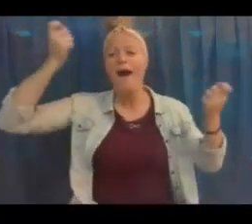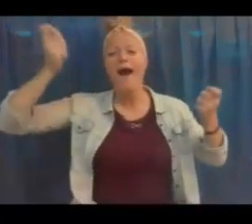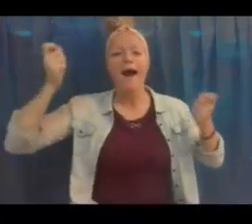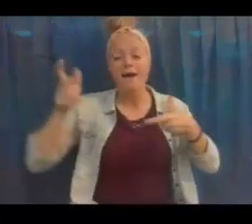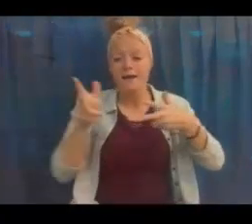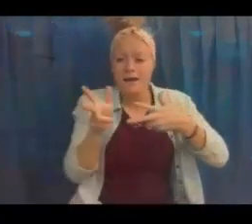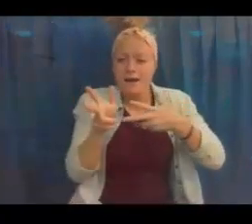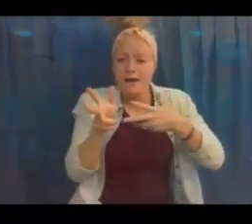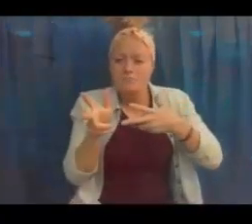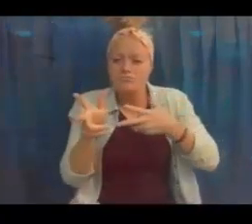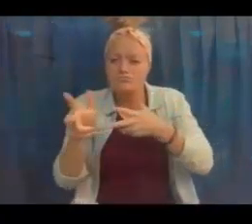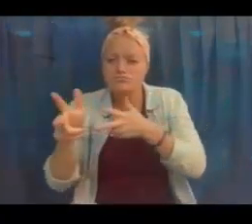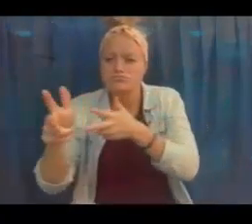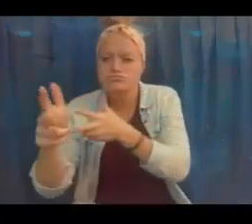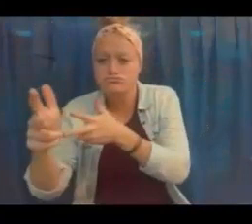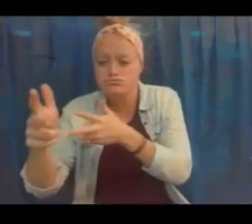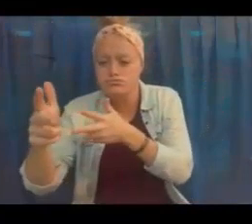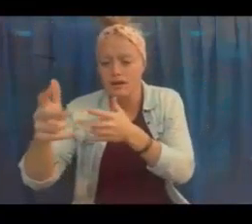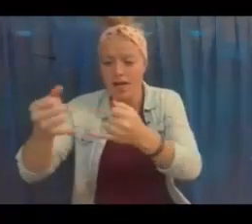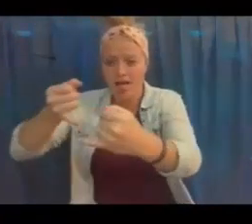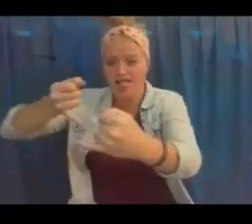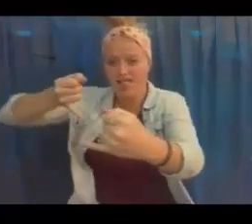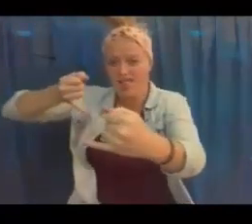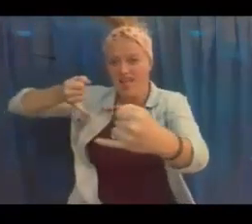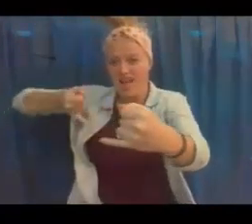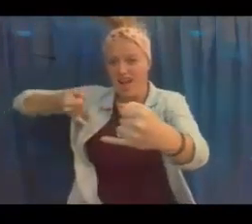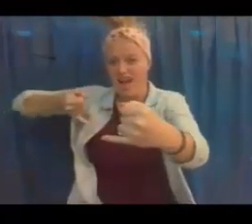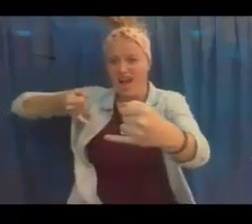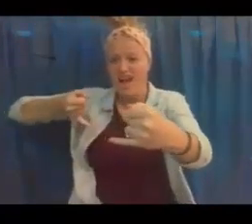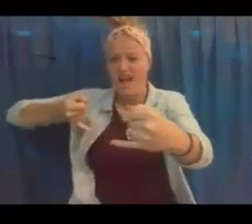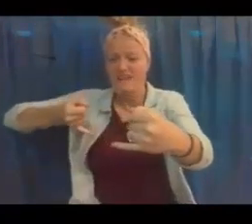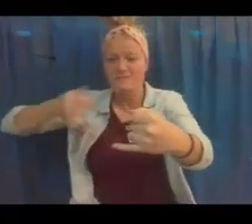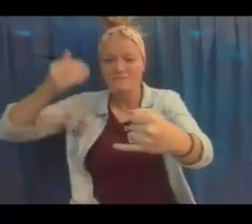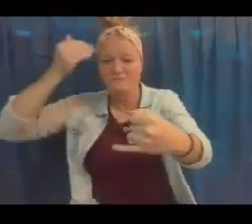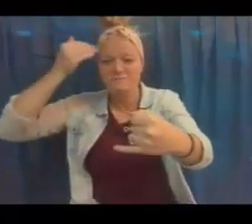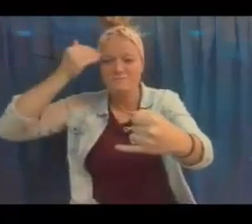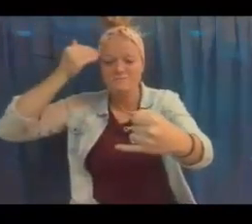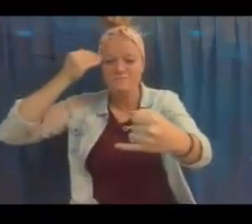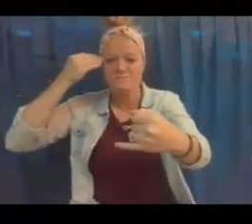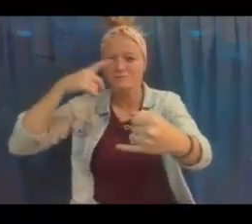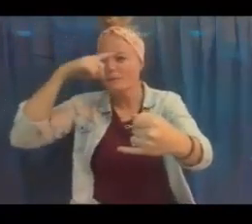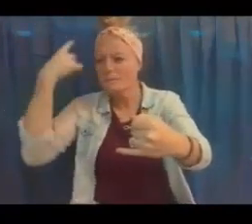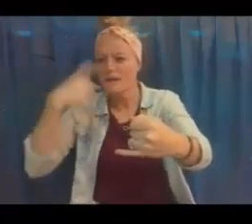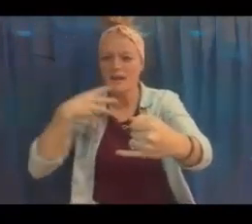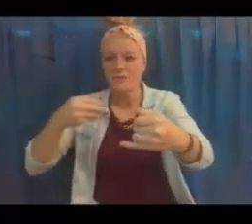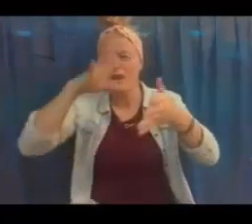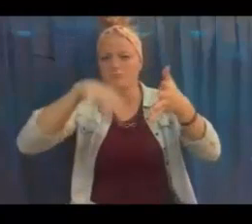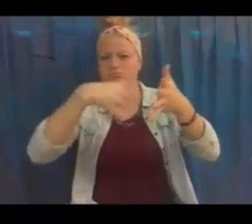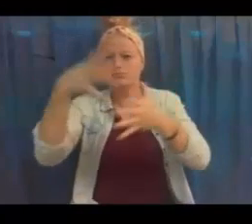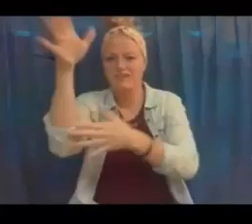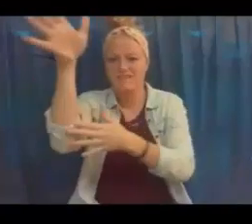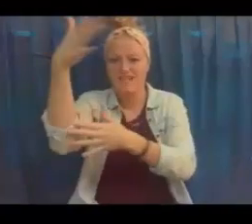Yes, he did win. He drove around to the finish line,